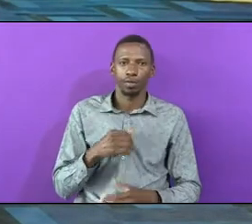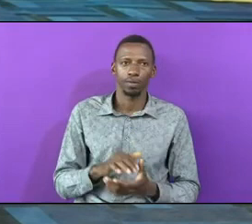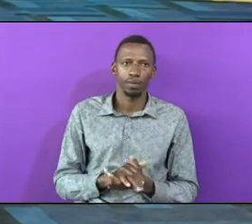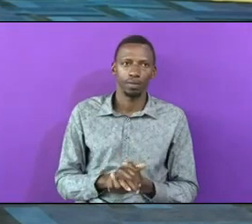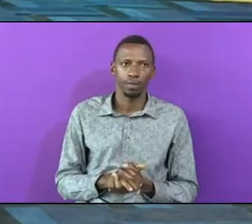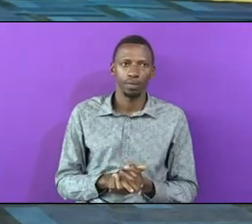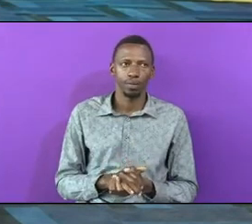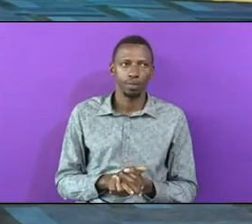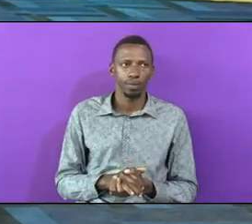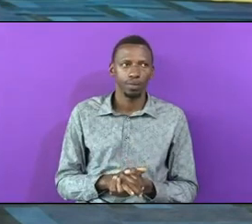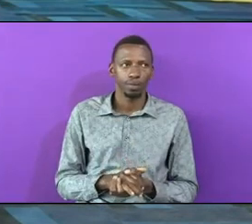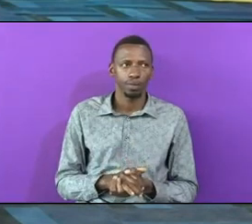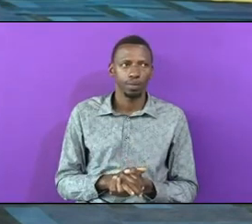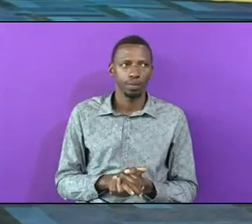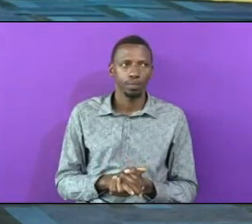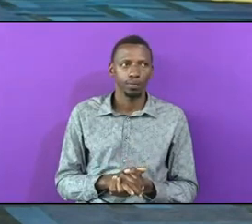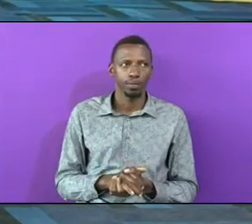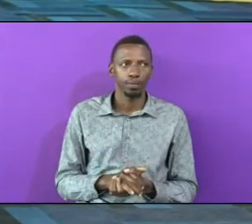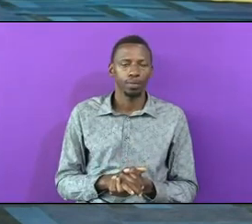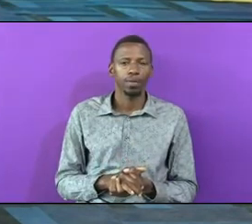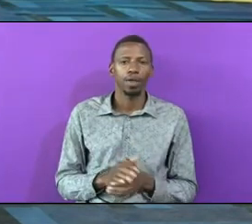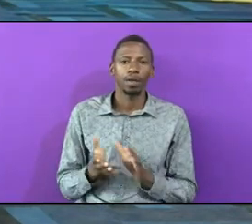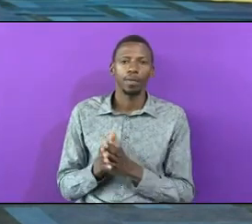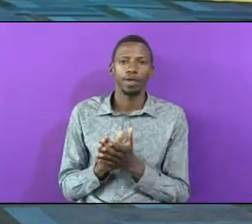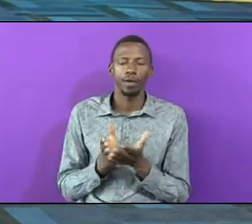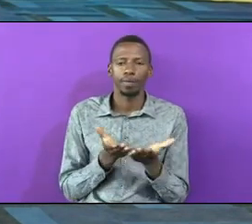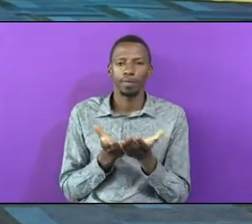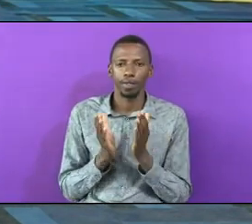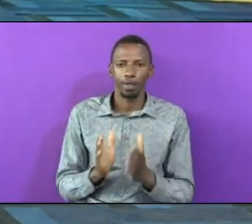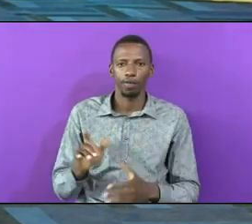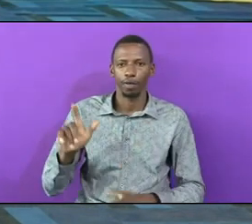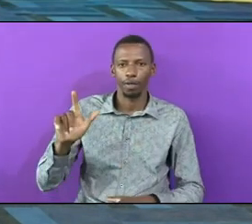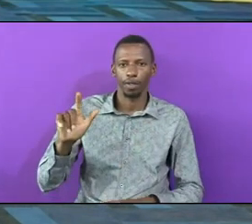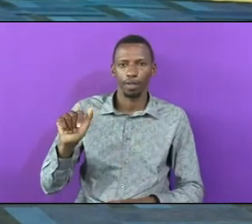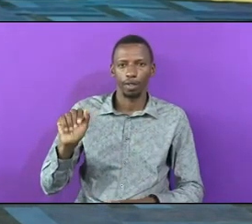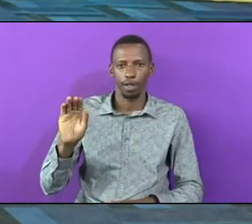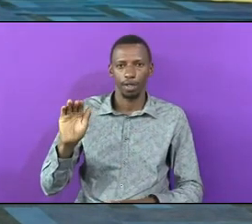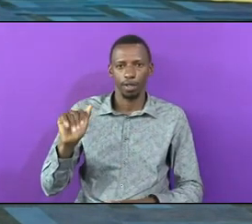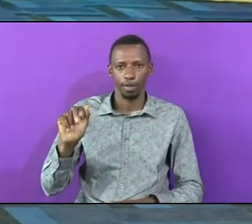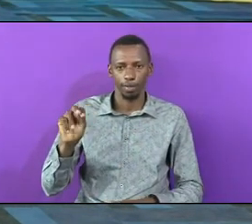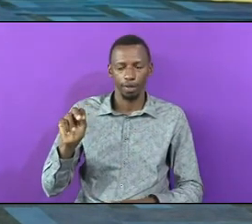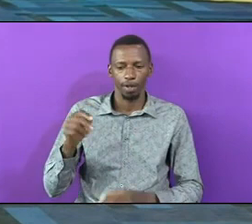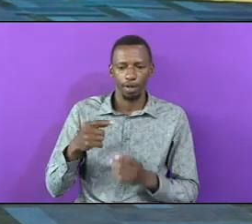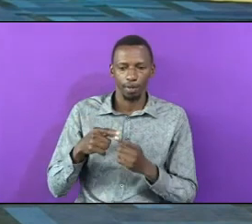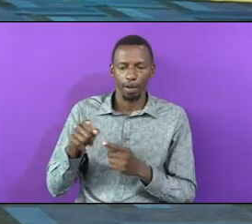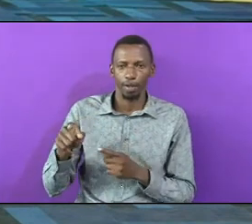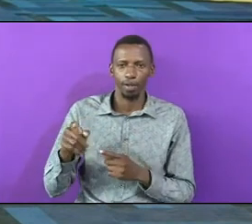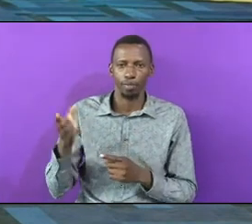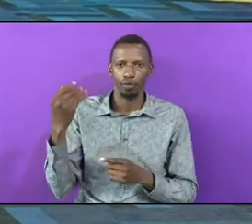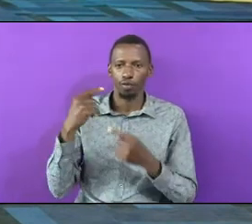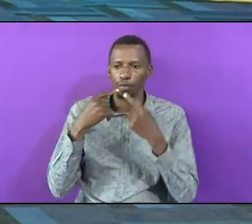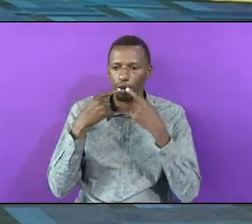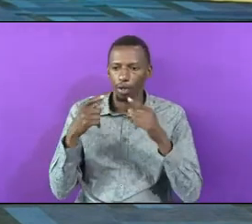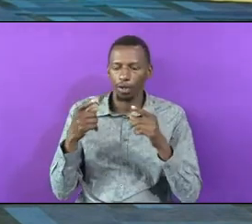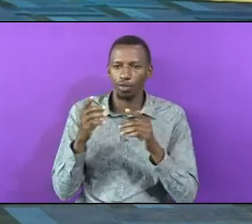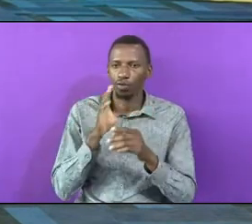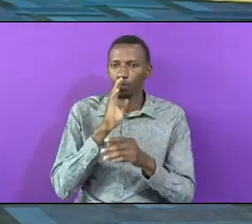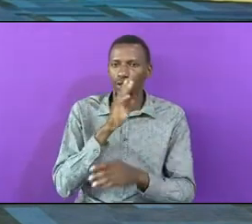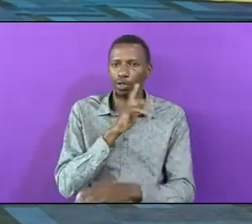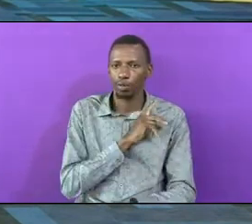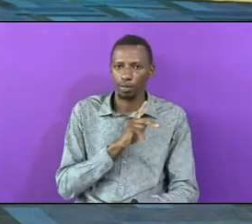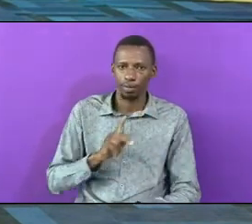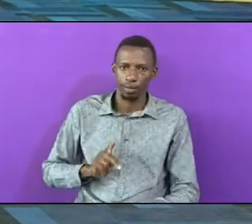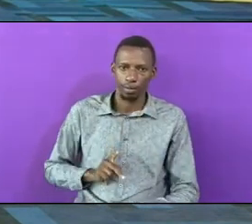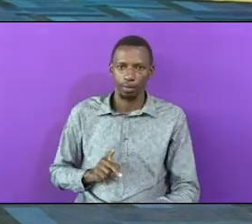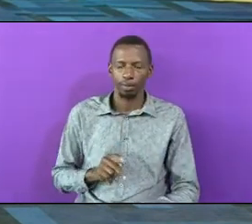Went And Became A Servant Of Laban And Yet He Had Been Announced To Be A King But Now